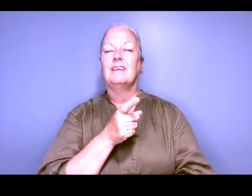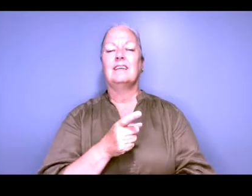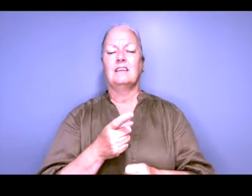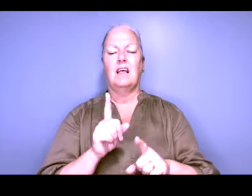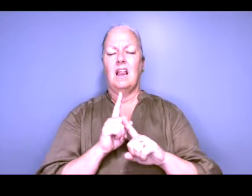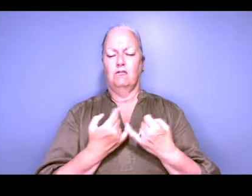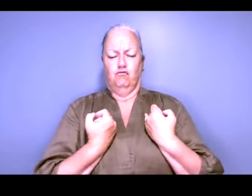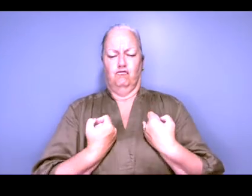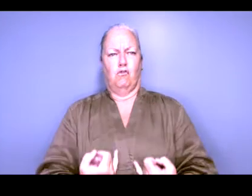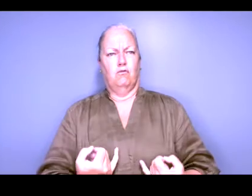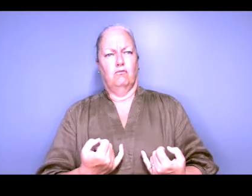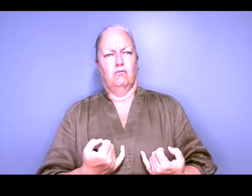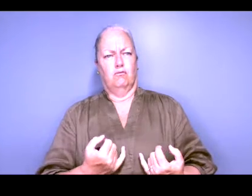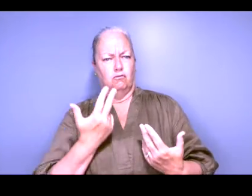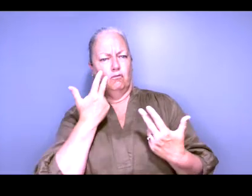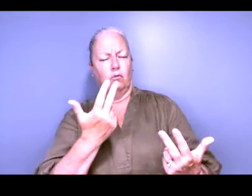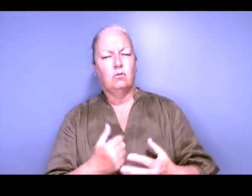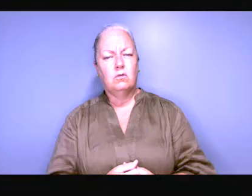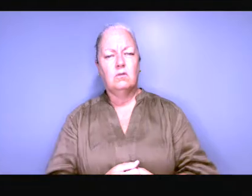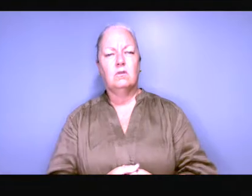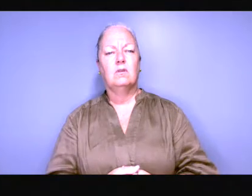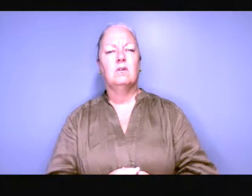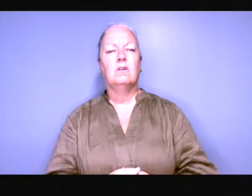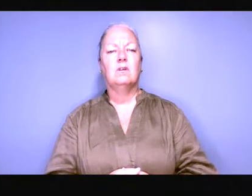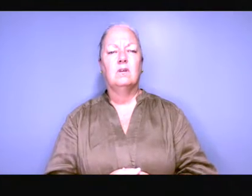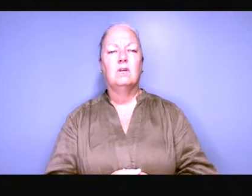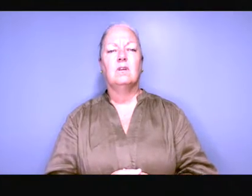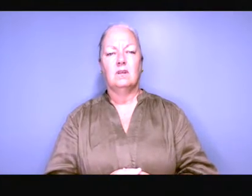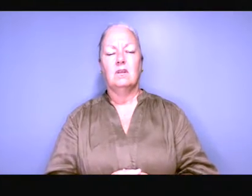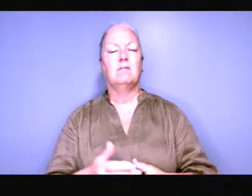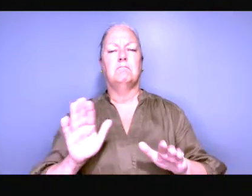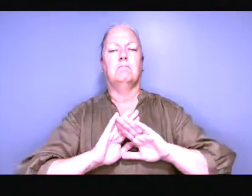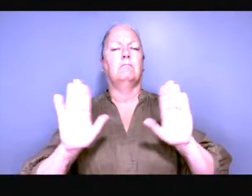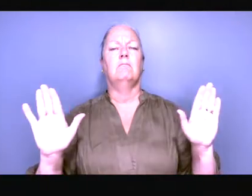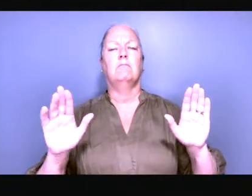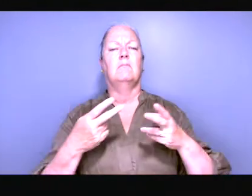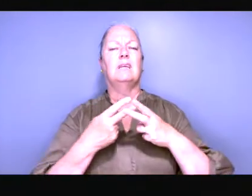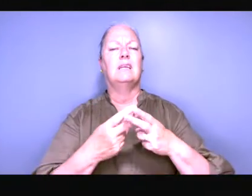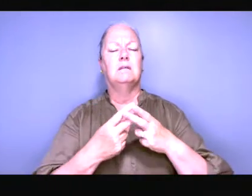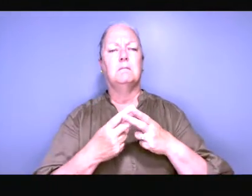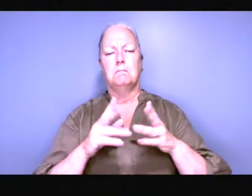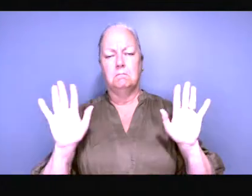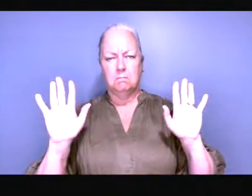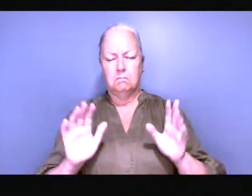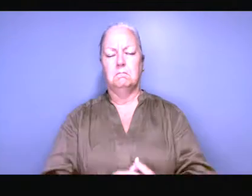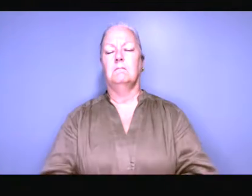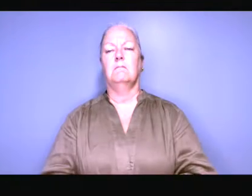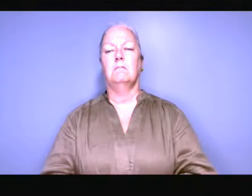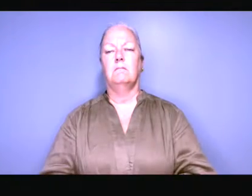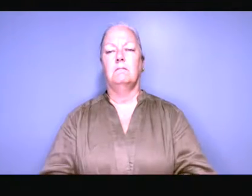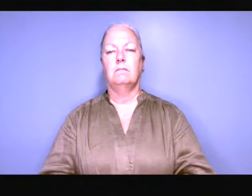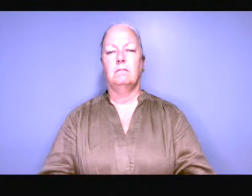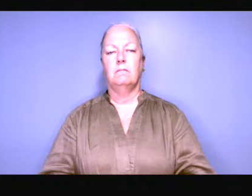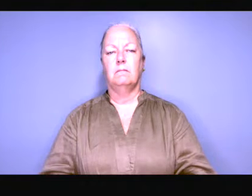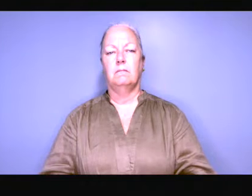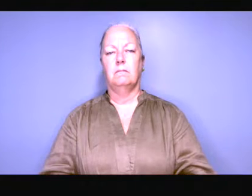was that it dealt with gross indecency with I suppose meant anything any form